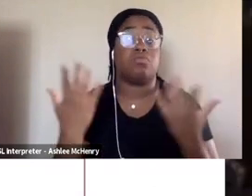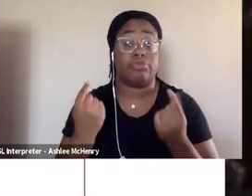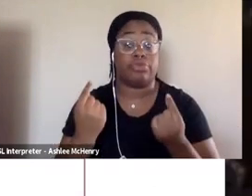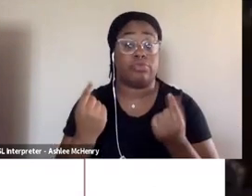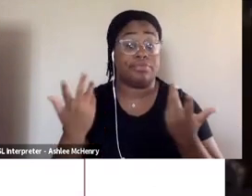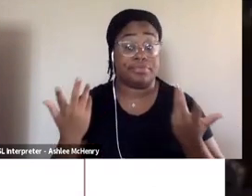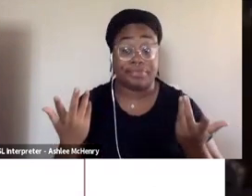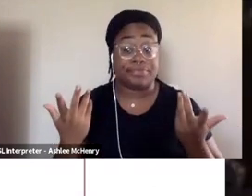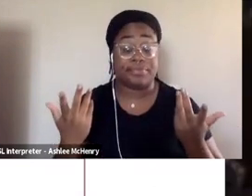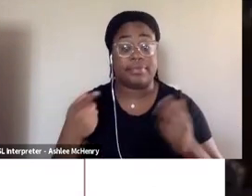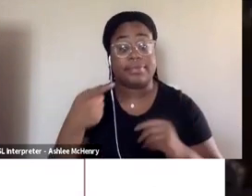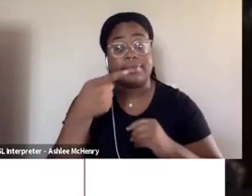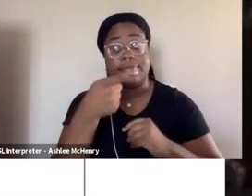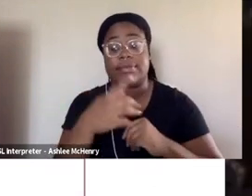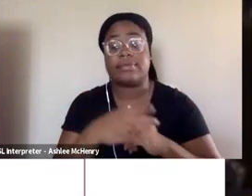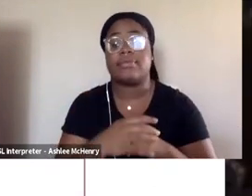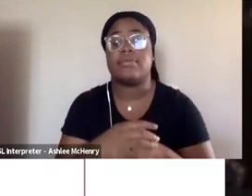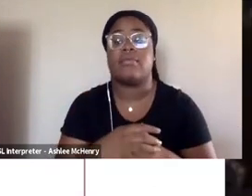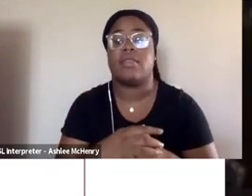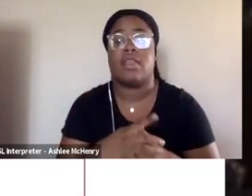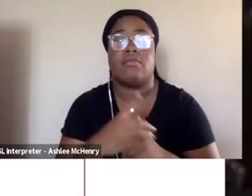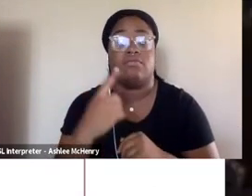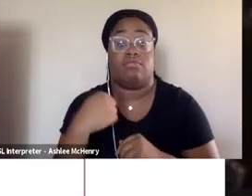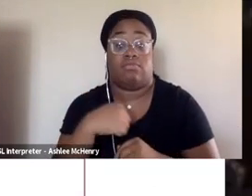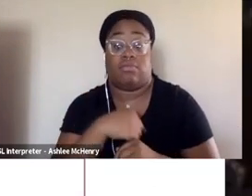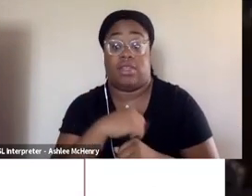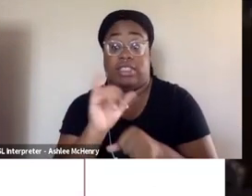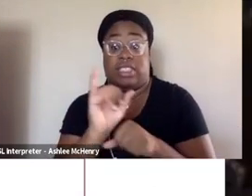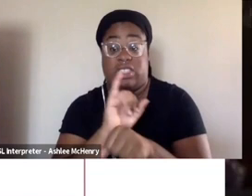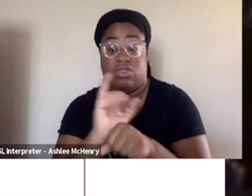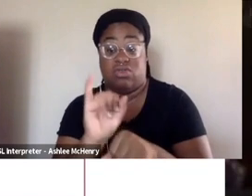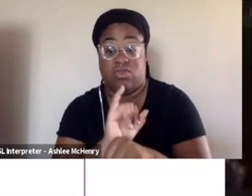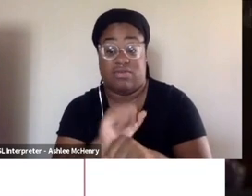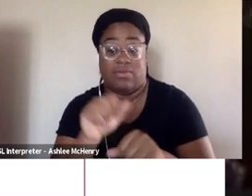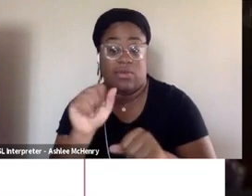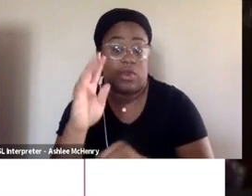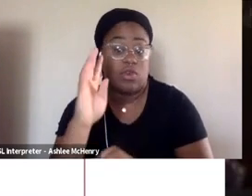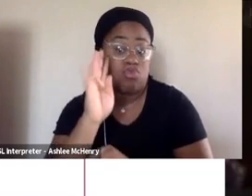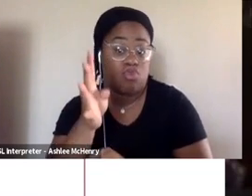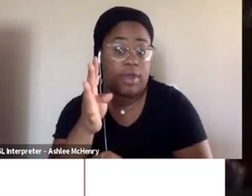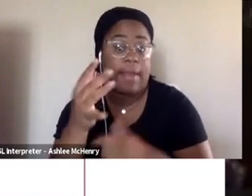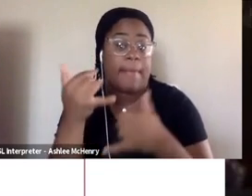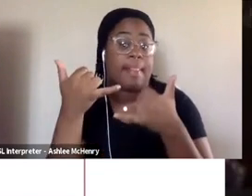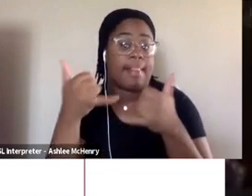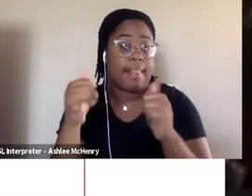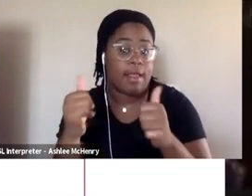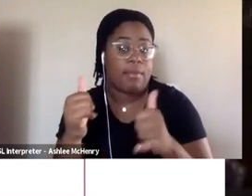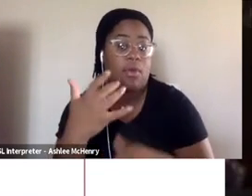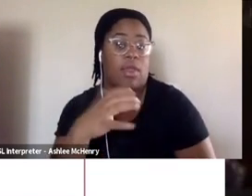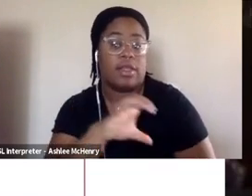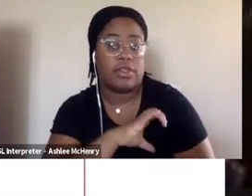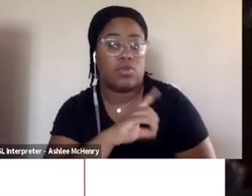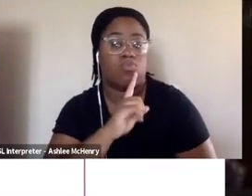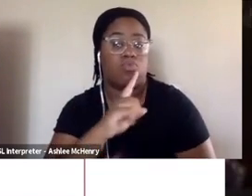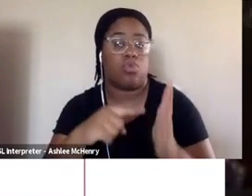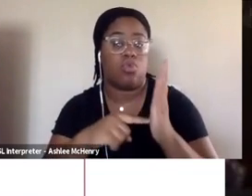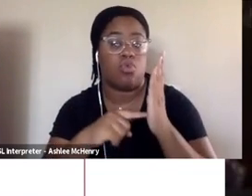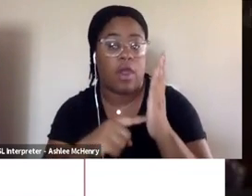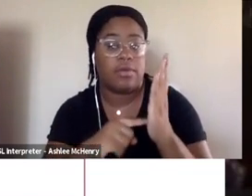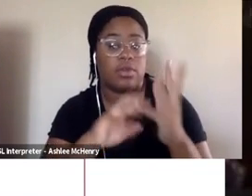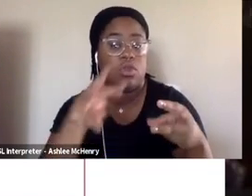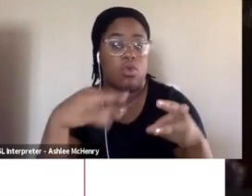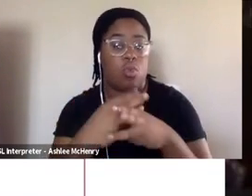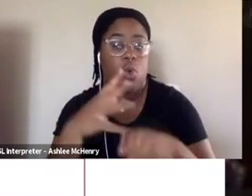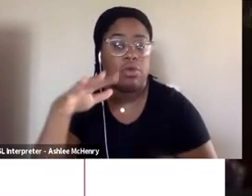as an industry right we need to create playable characters that are more representative of the world around